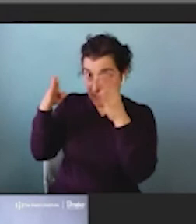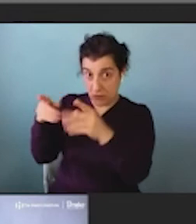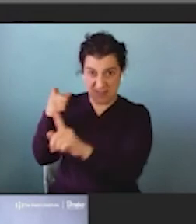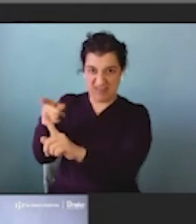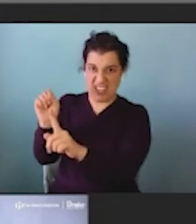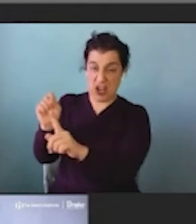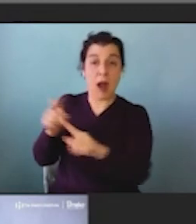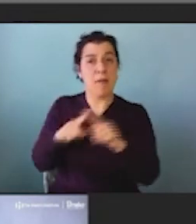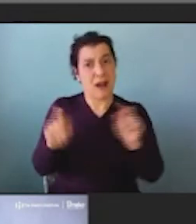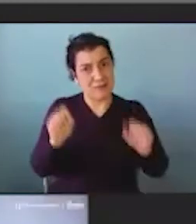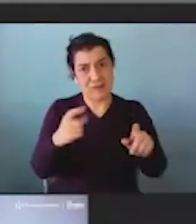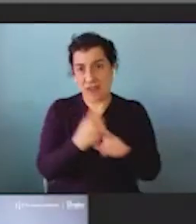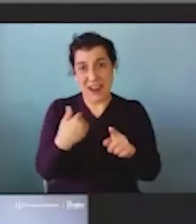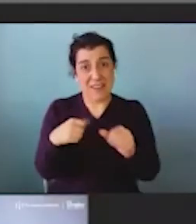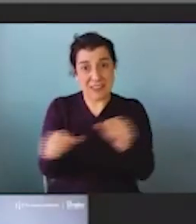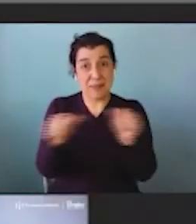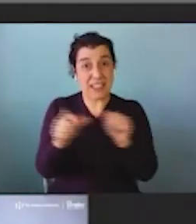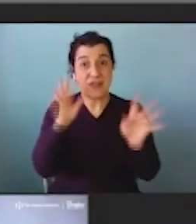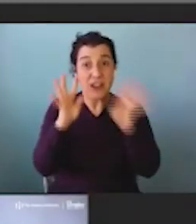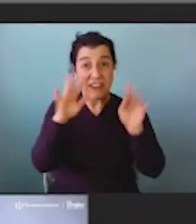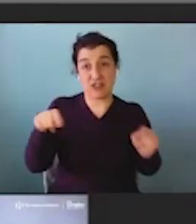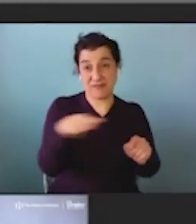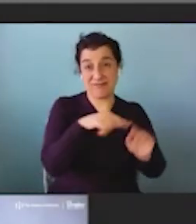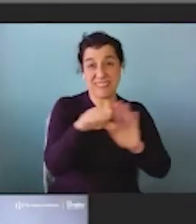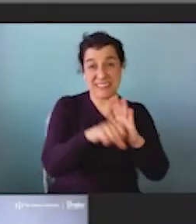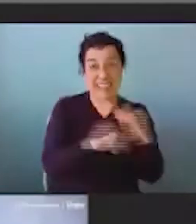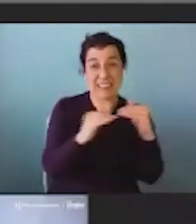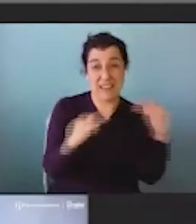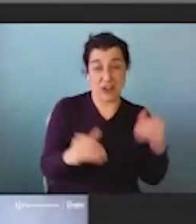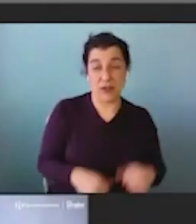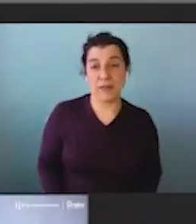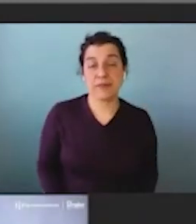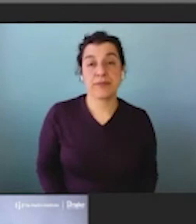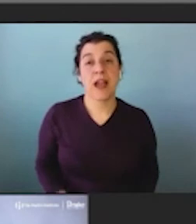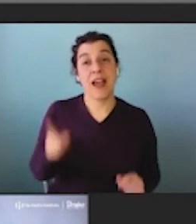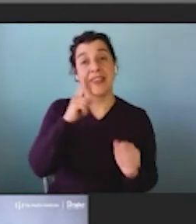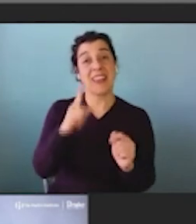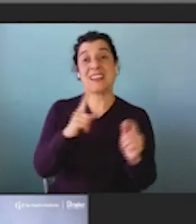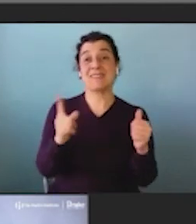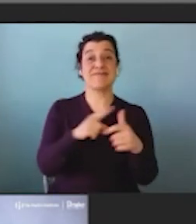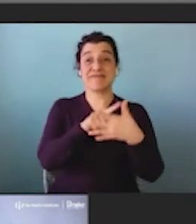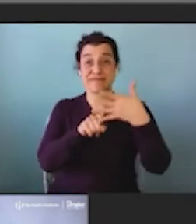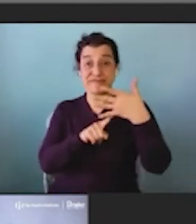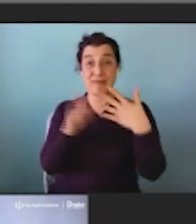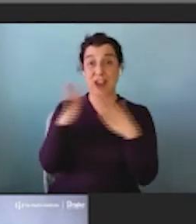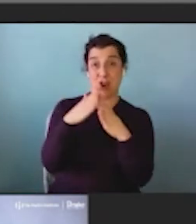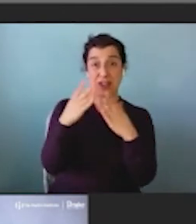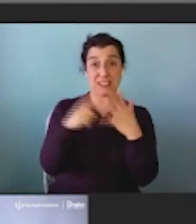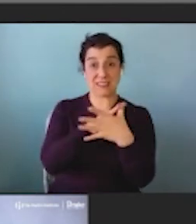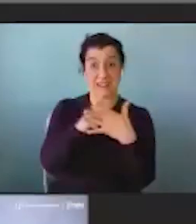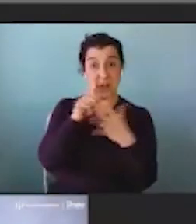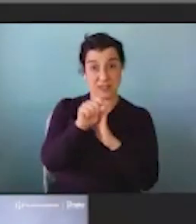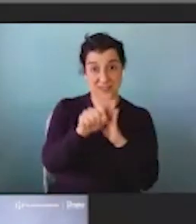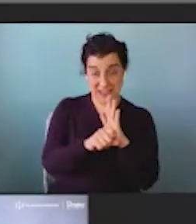definitely room for innovation at the state level. And I think the top things that states can can do and think about are